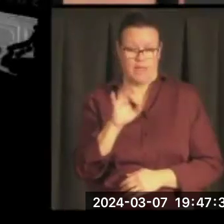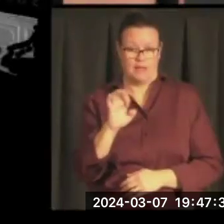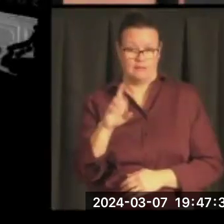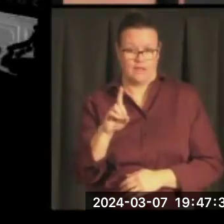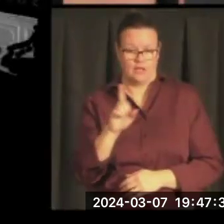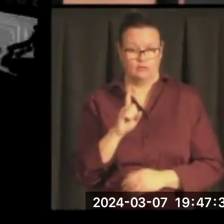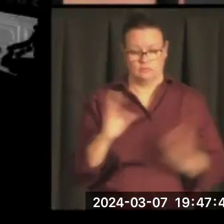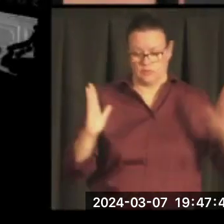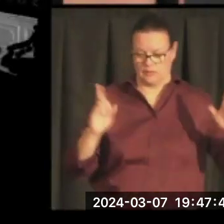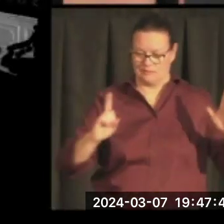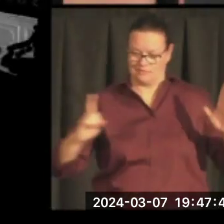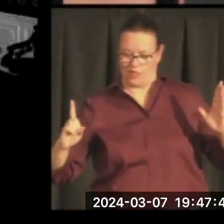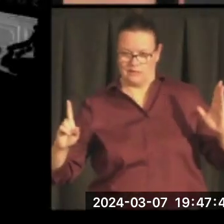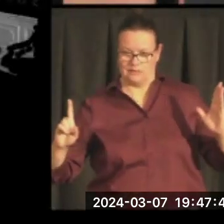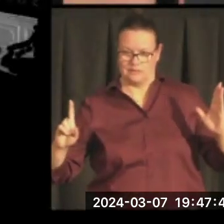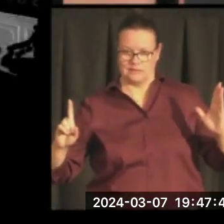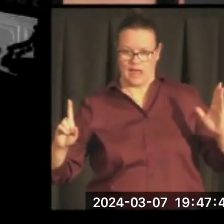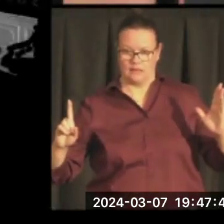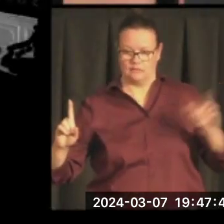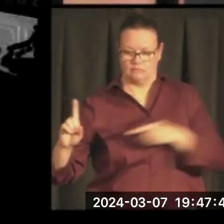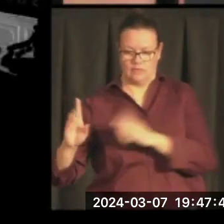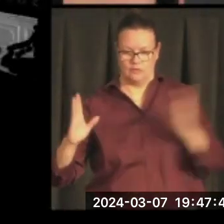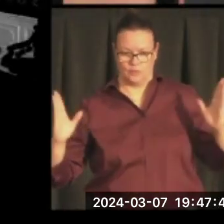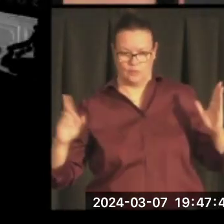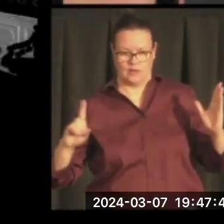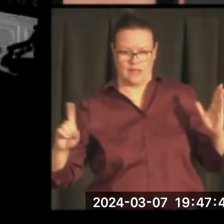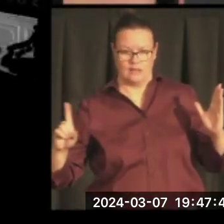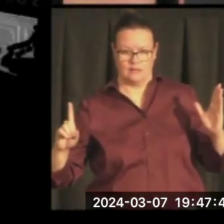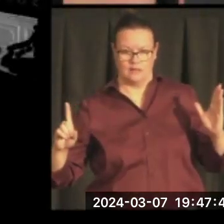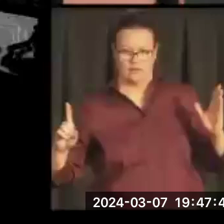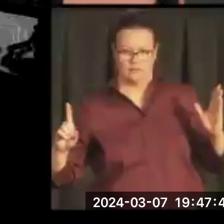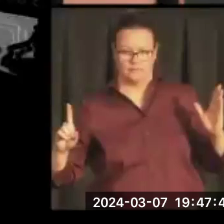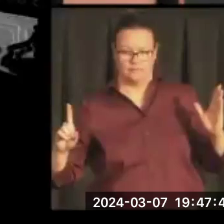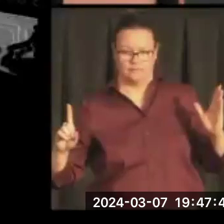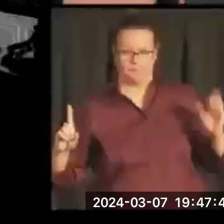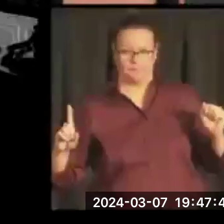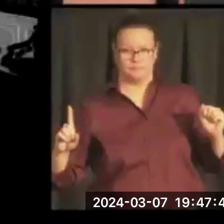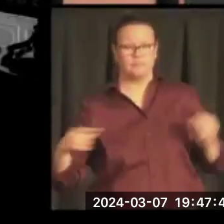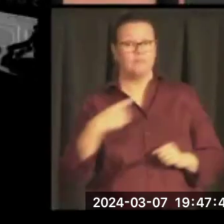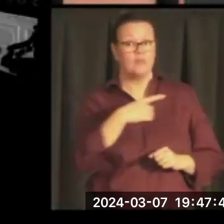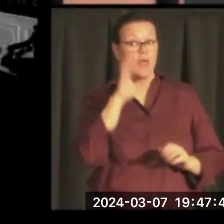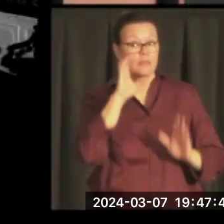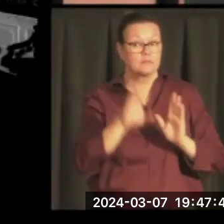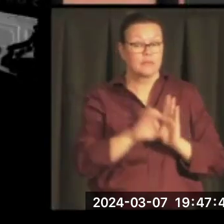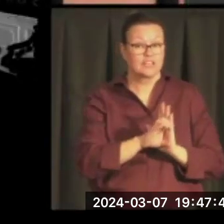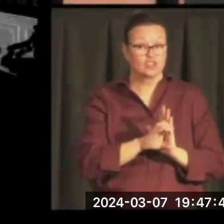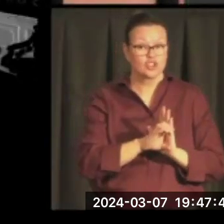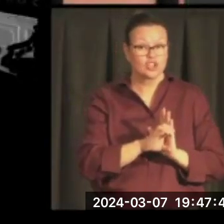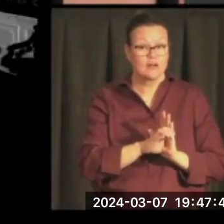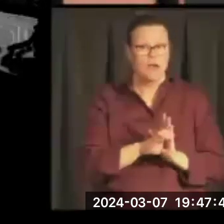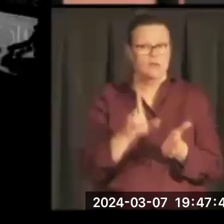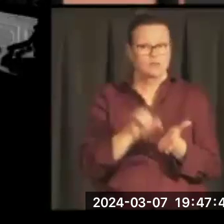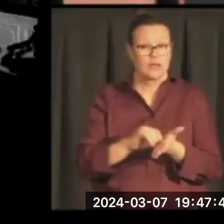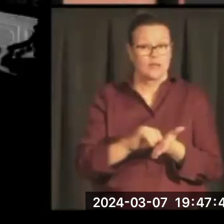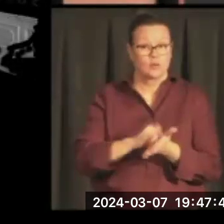side, from your picture, as you can see. But when this photograph was reproduced for the New York Times, they cut Mansfield out.